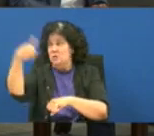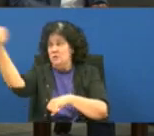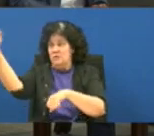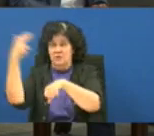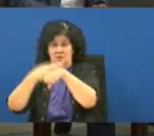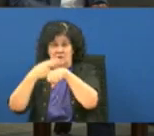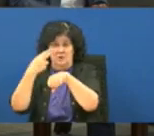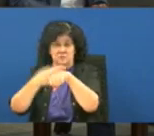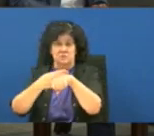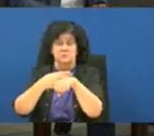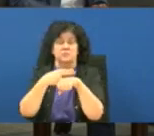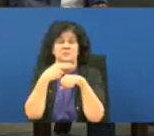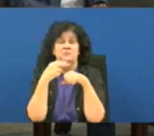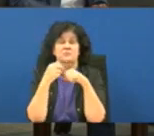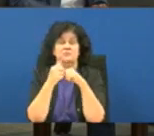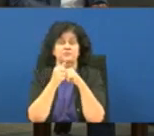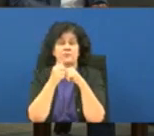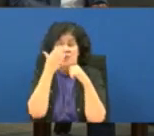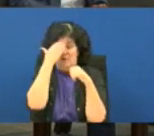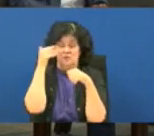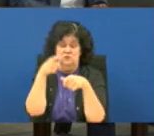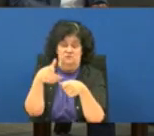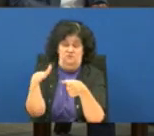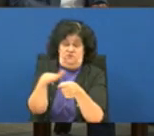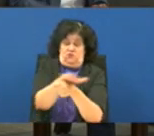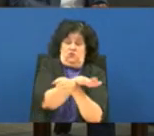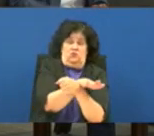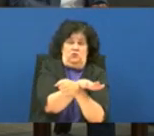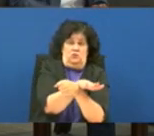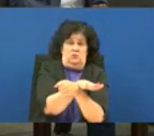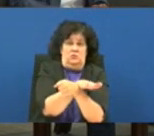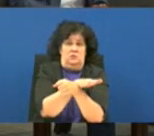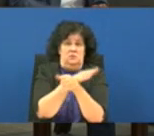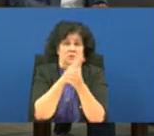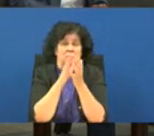on you having a high occupancy level and less beds